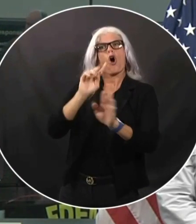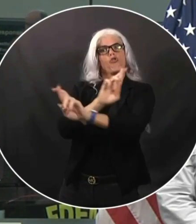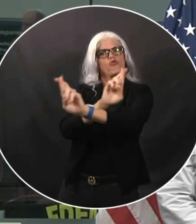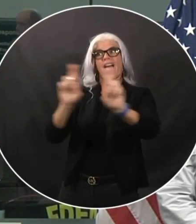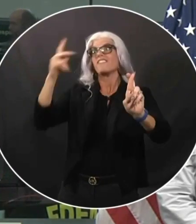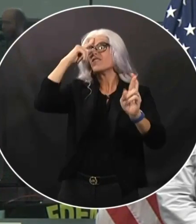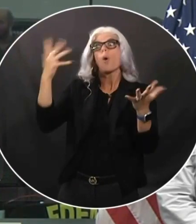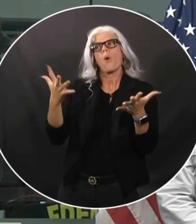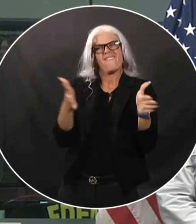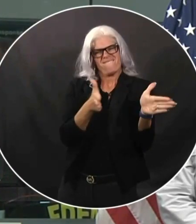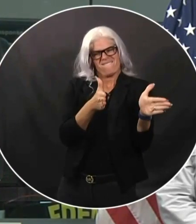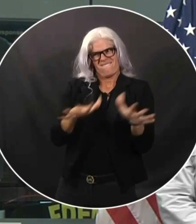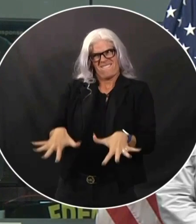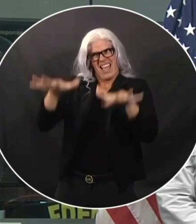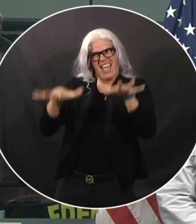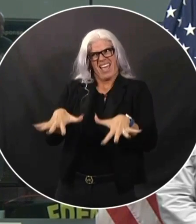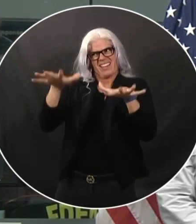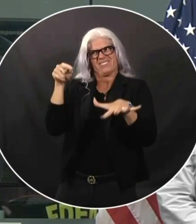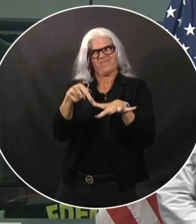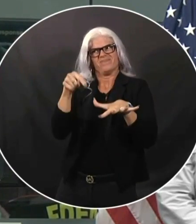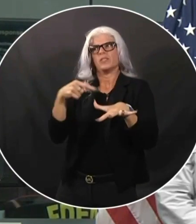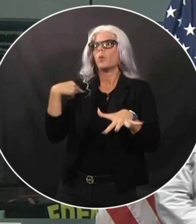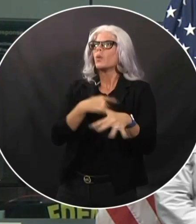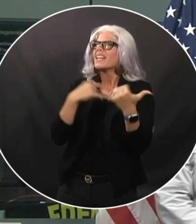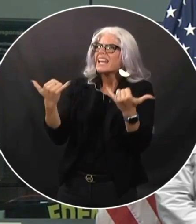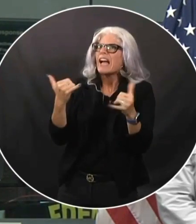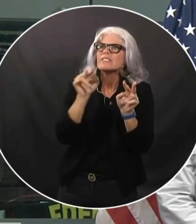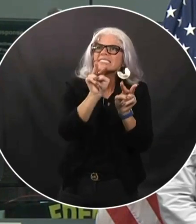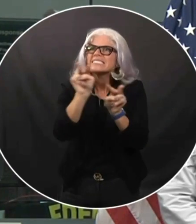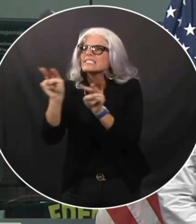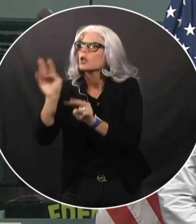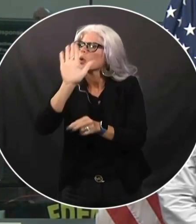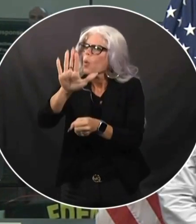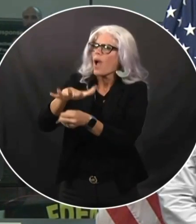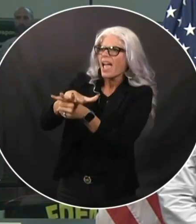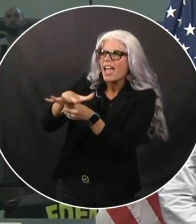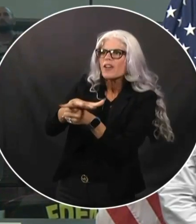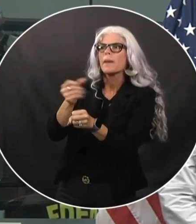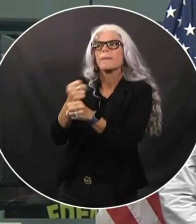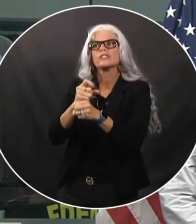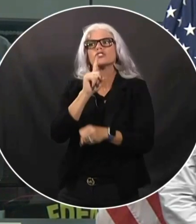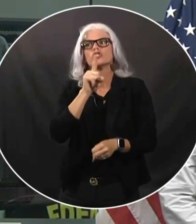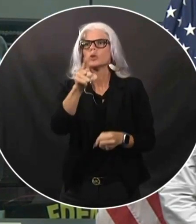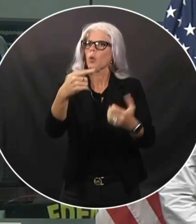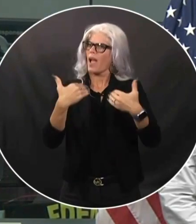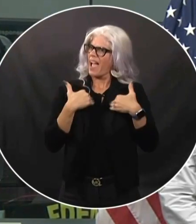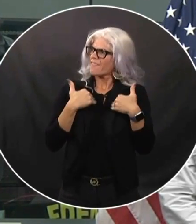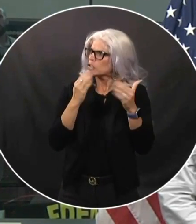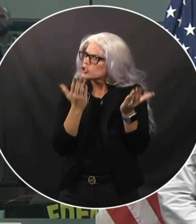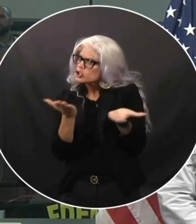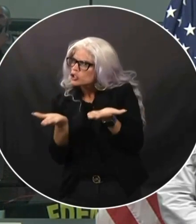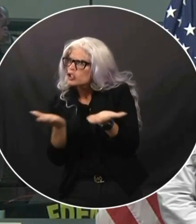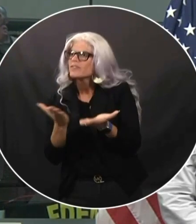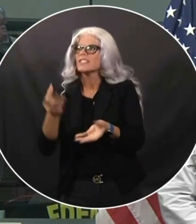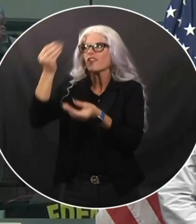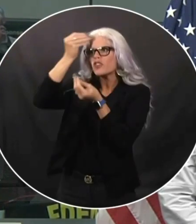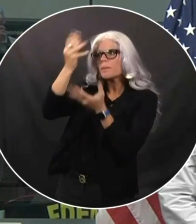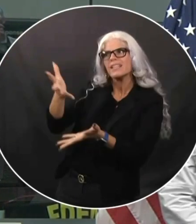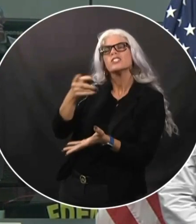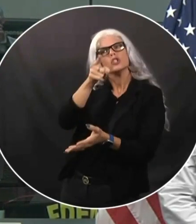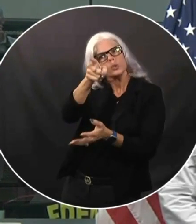please continue to monitor your local weather service for updates. Make sure that you're commencing your storm preparations.